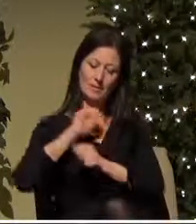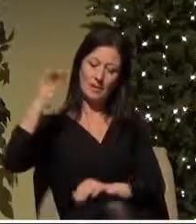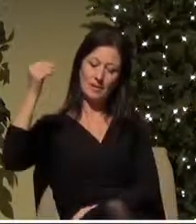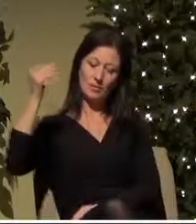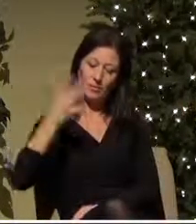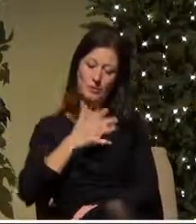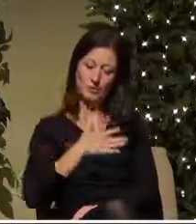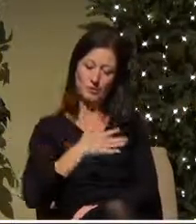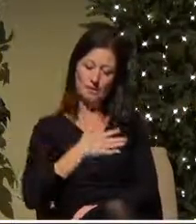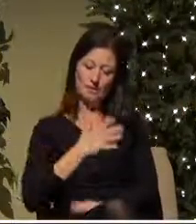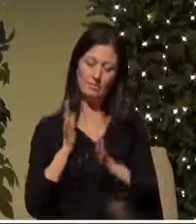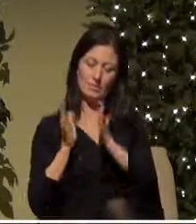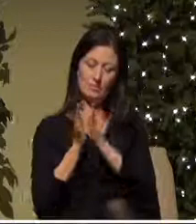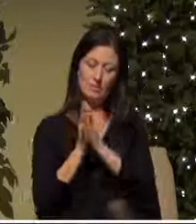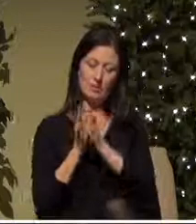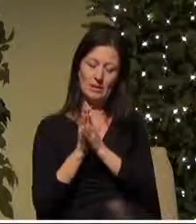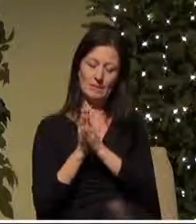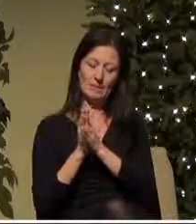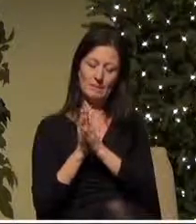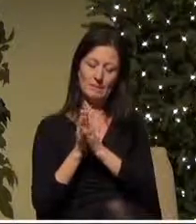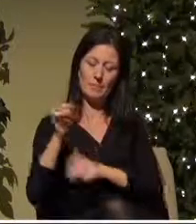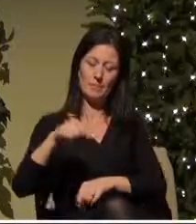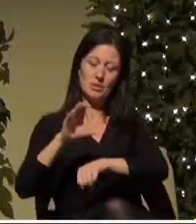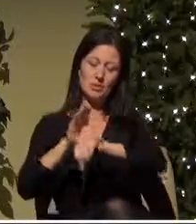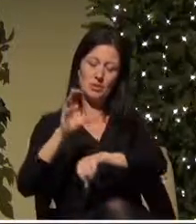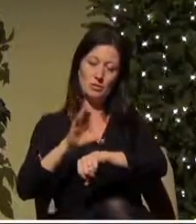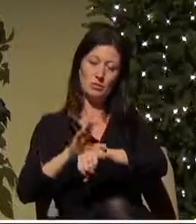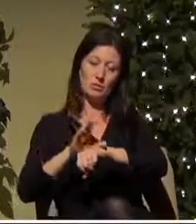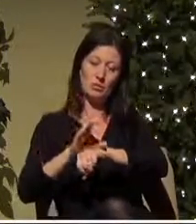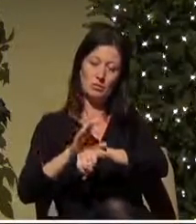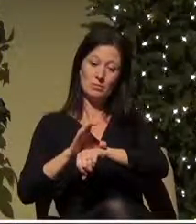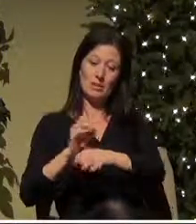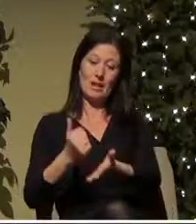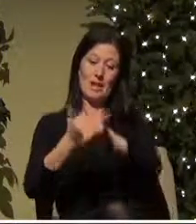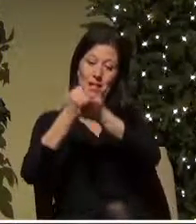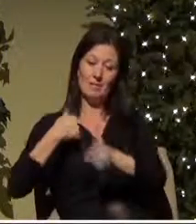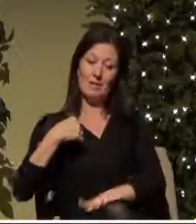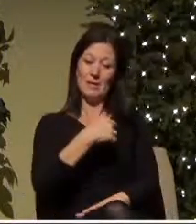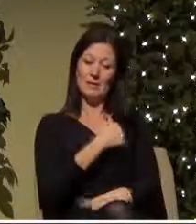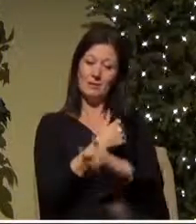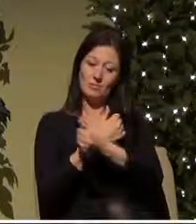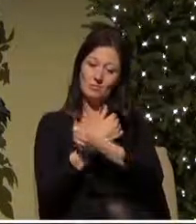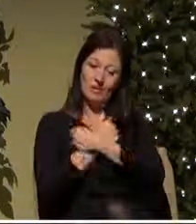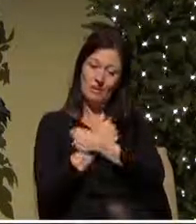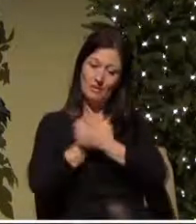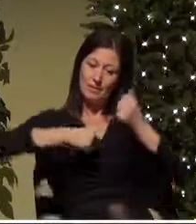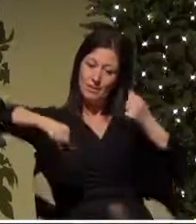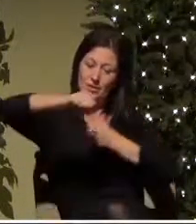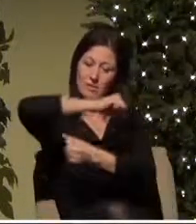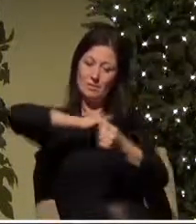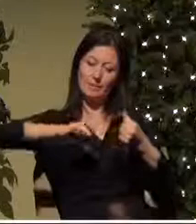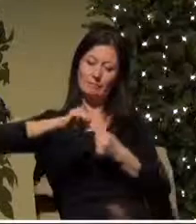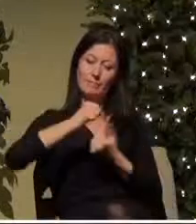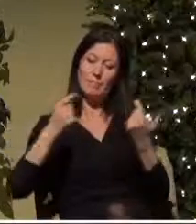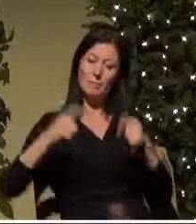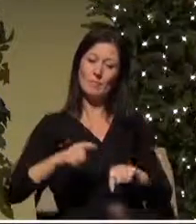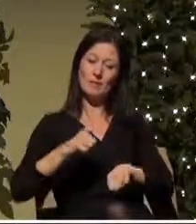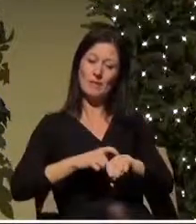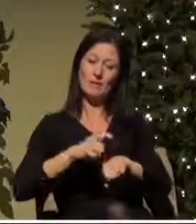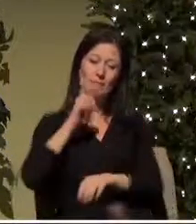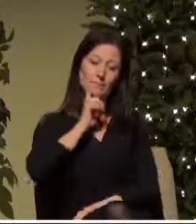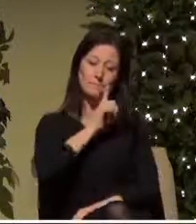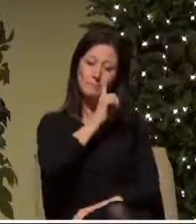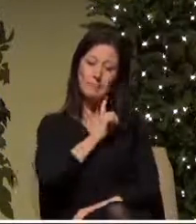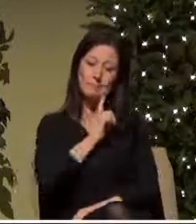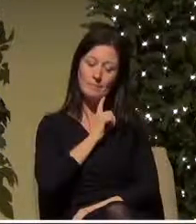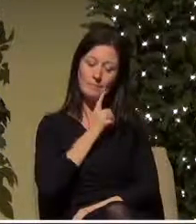we pray as a church that you would help us also to love one another in these times of loneliness that you would give us moments where we